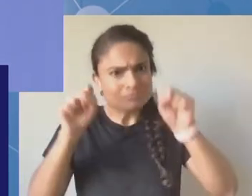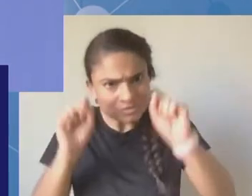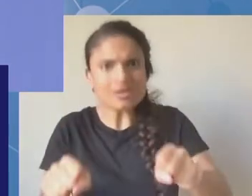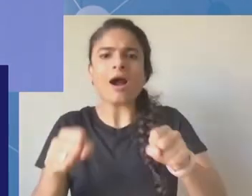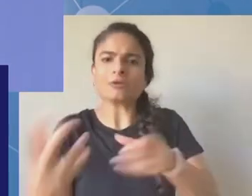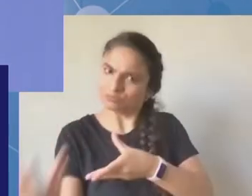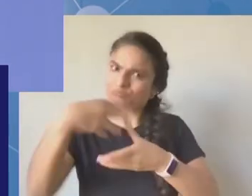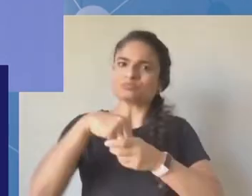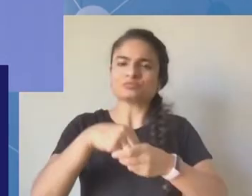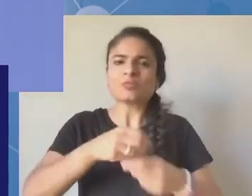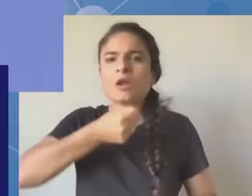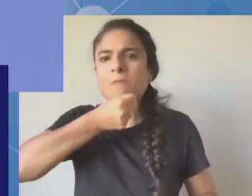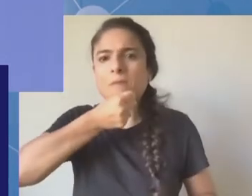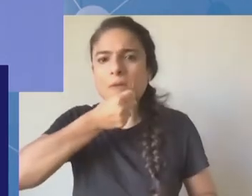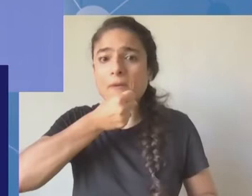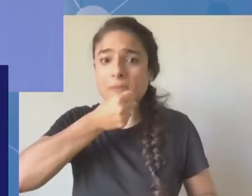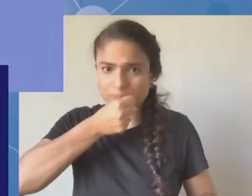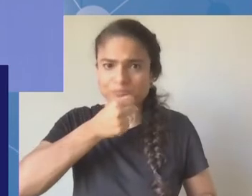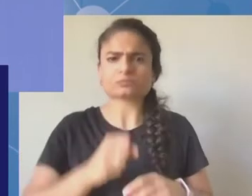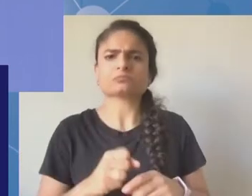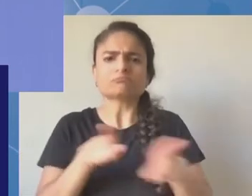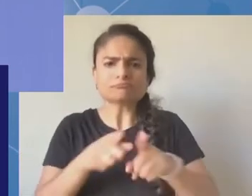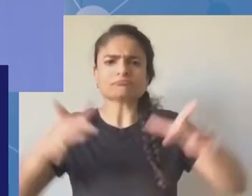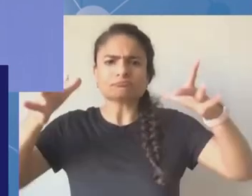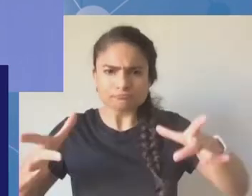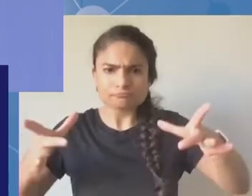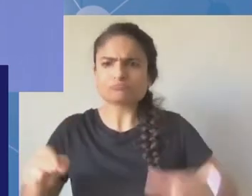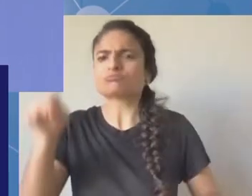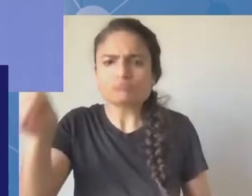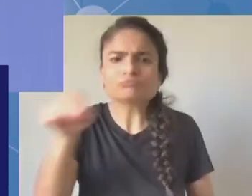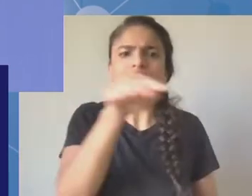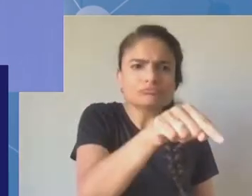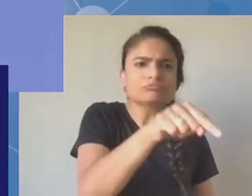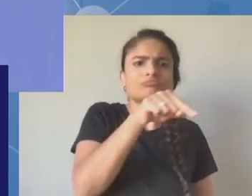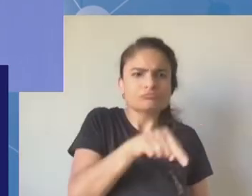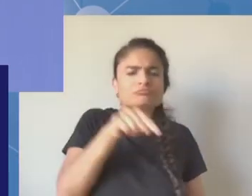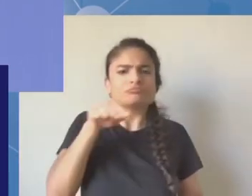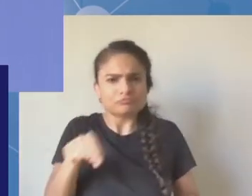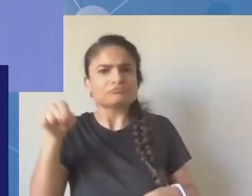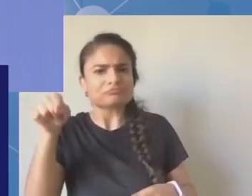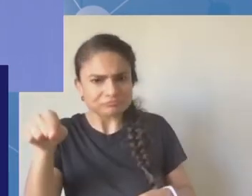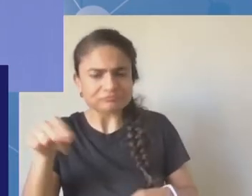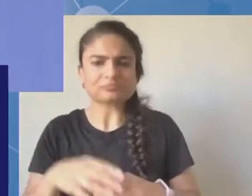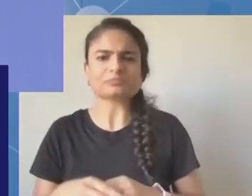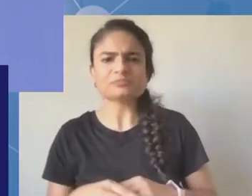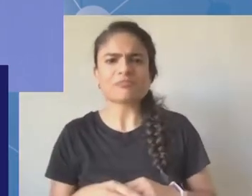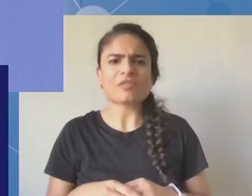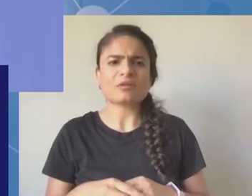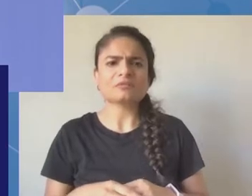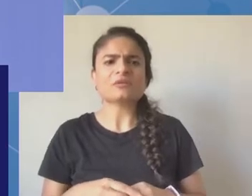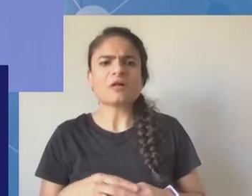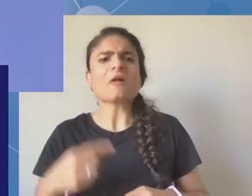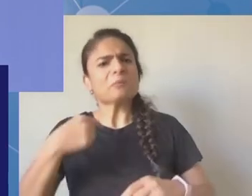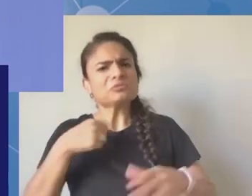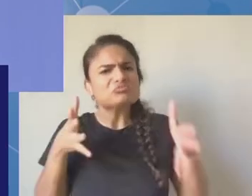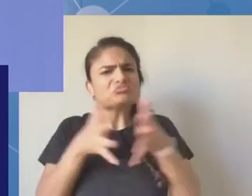And they will also say a few words before we start, very brief remarks, and then we'll go on